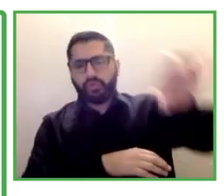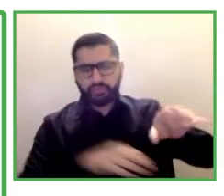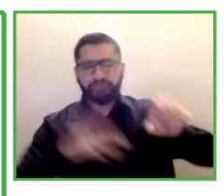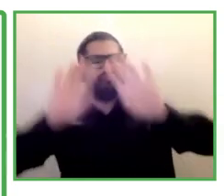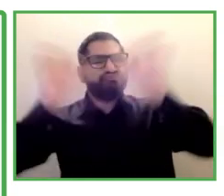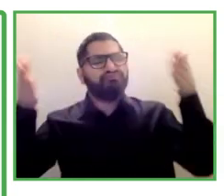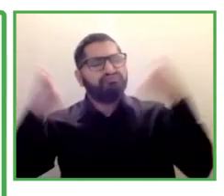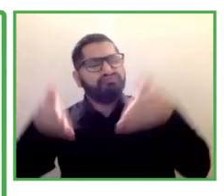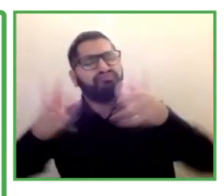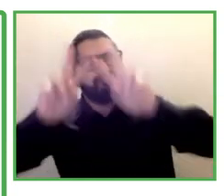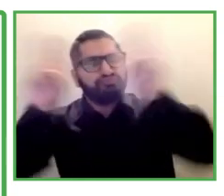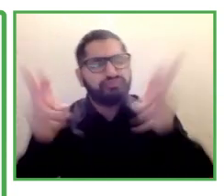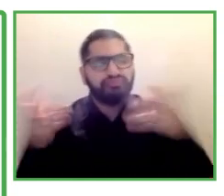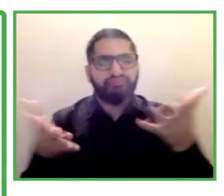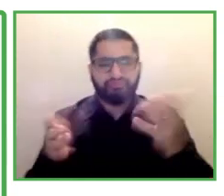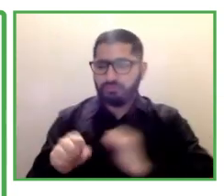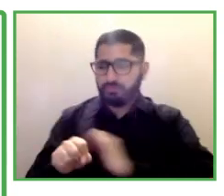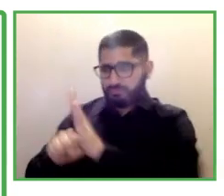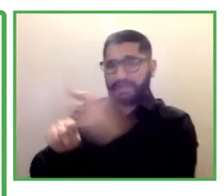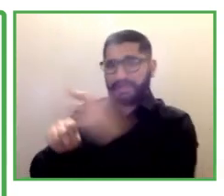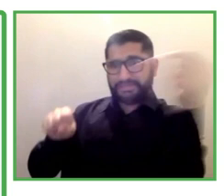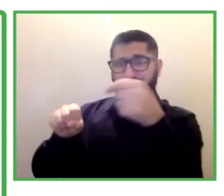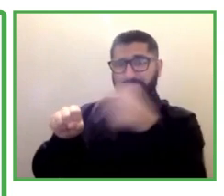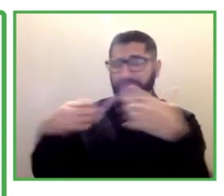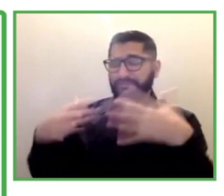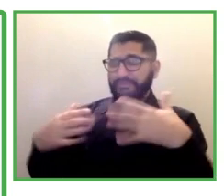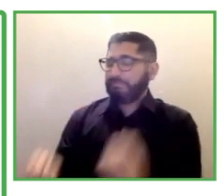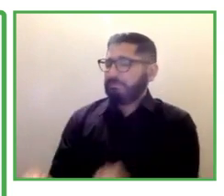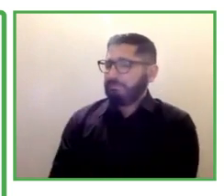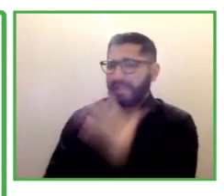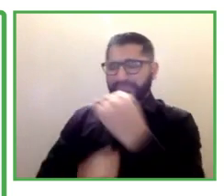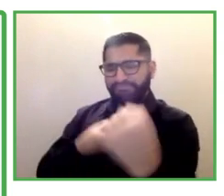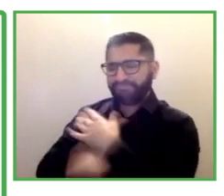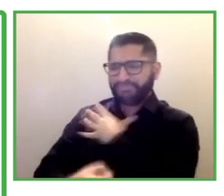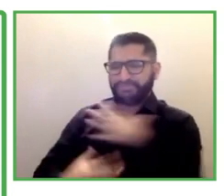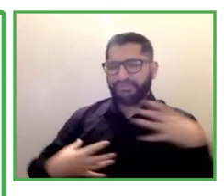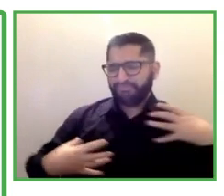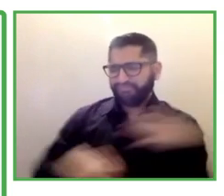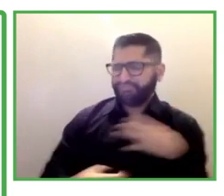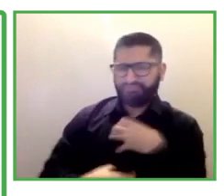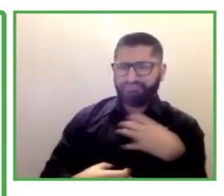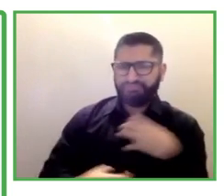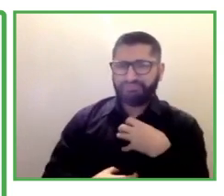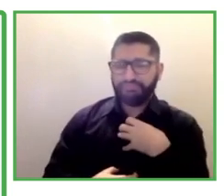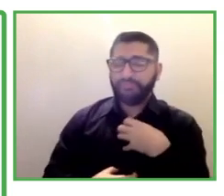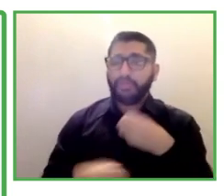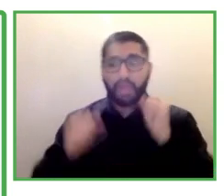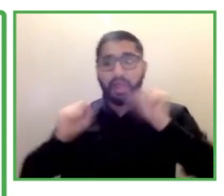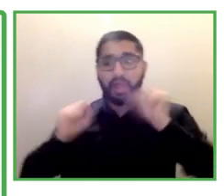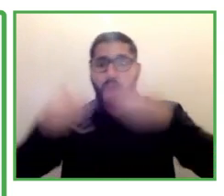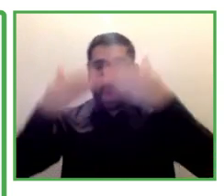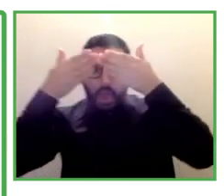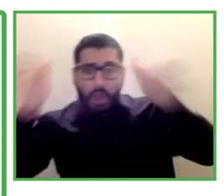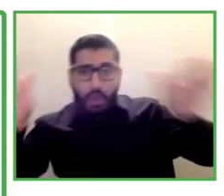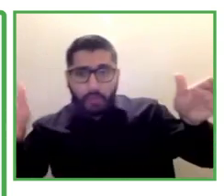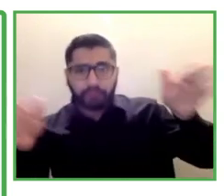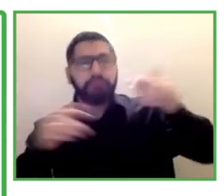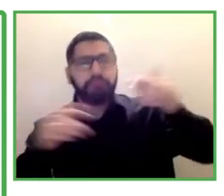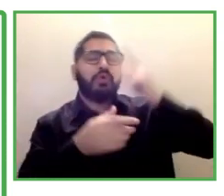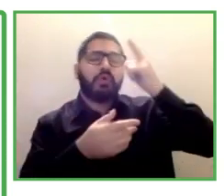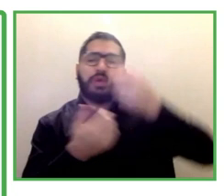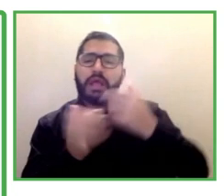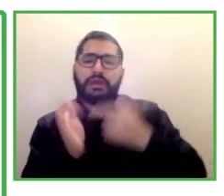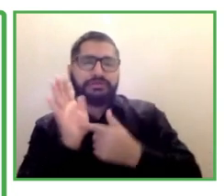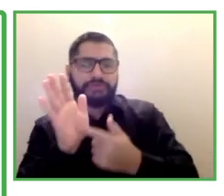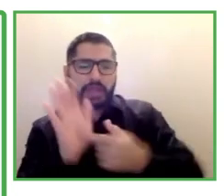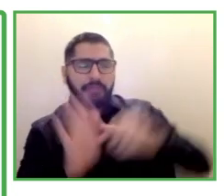employment. In many countries, we are told that people with disabilities are probably the first ones or among the